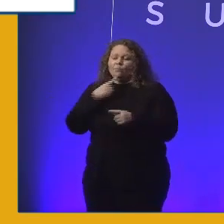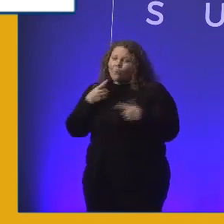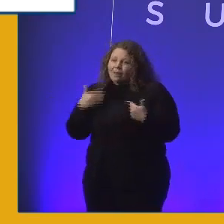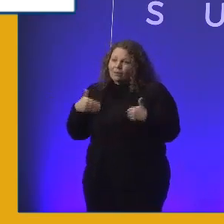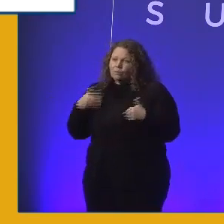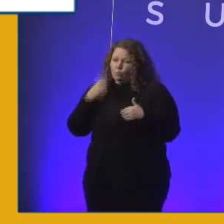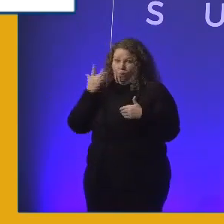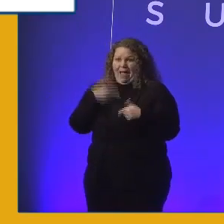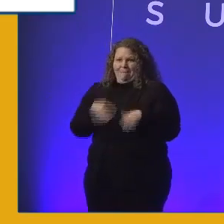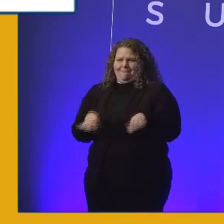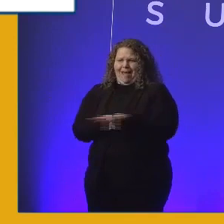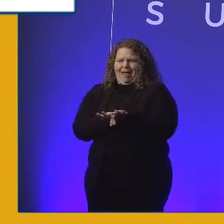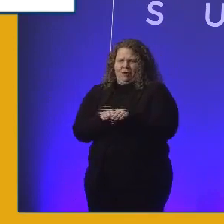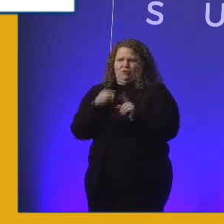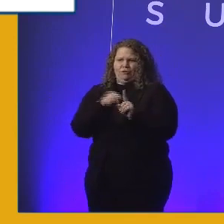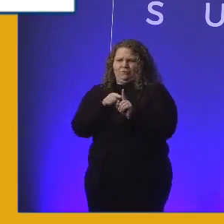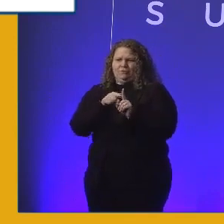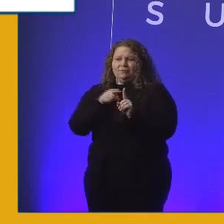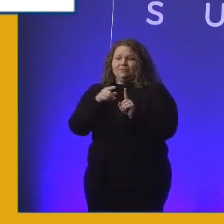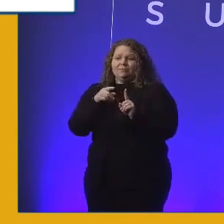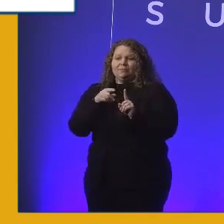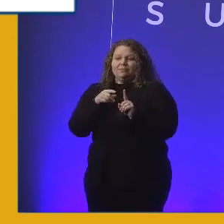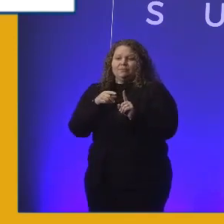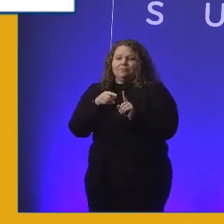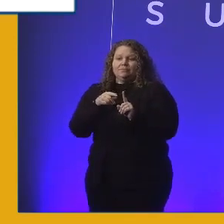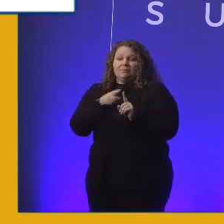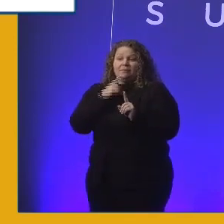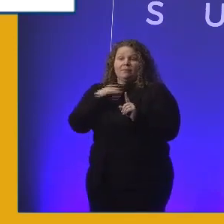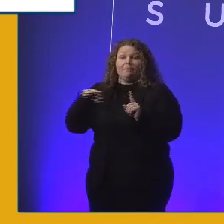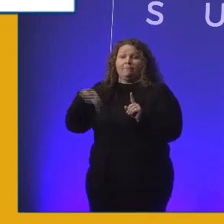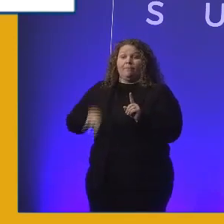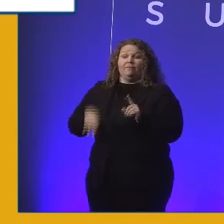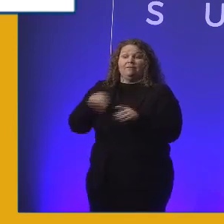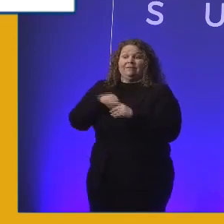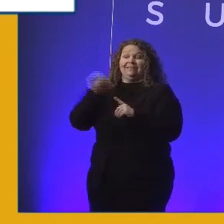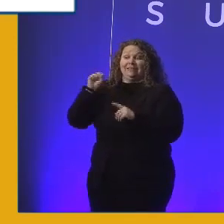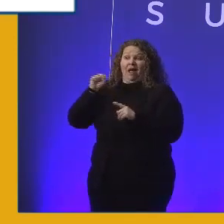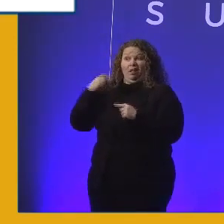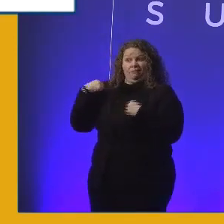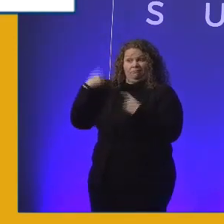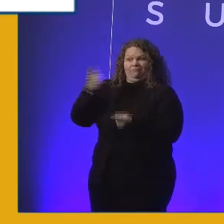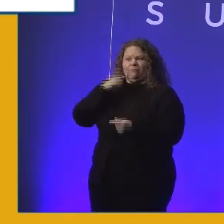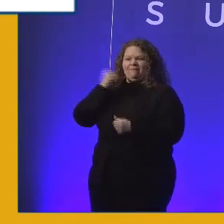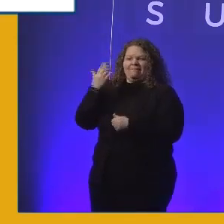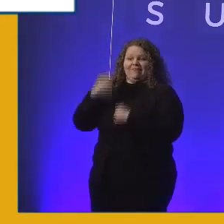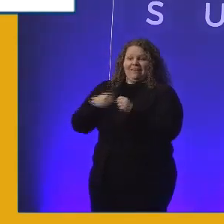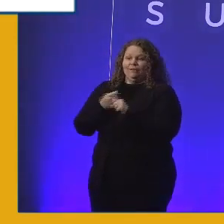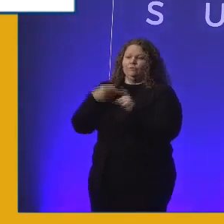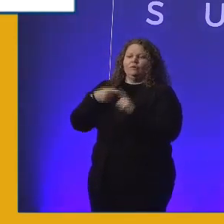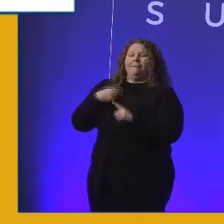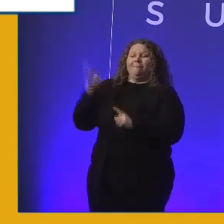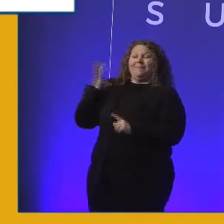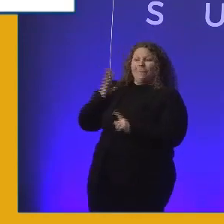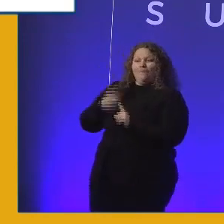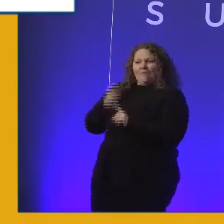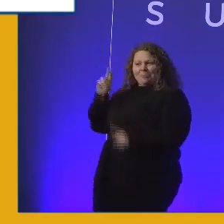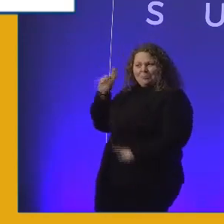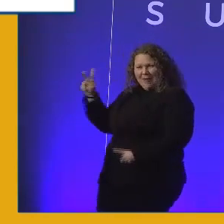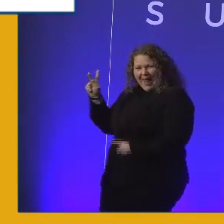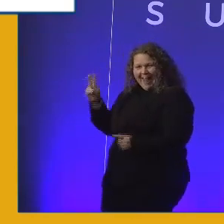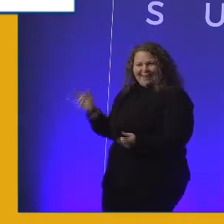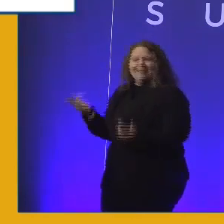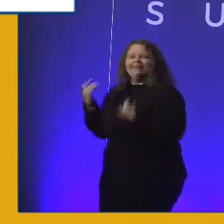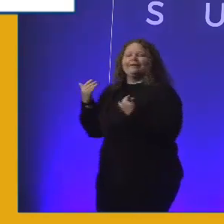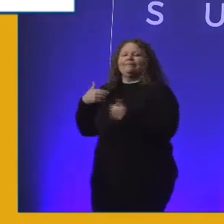privilege of being in Seattle now for 15 years. But originally, I'm from the UK. In fact, I started at